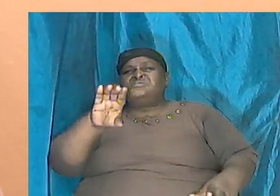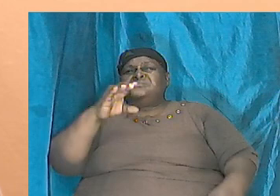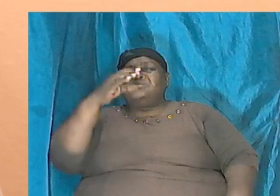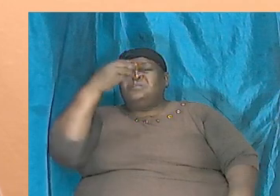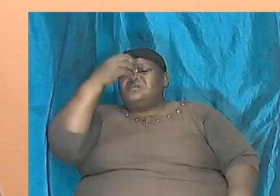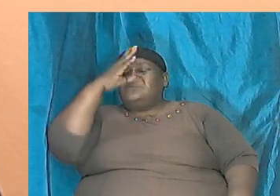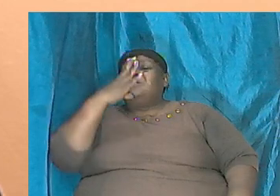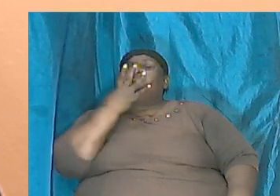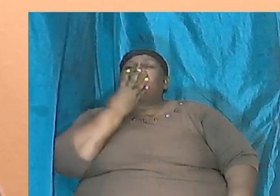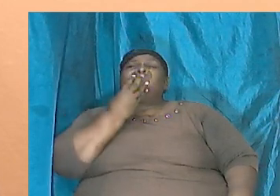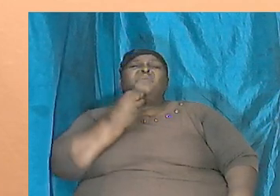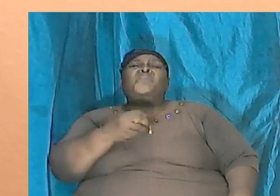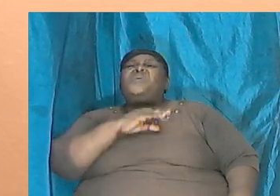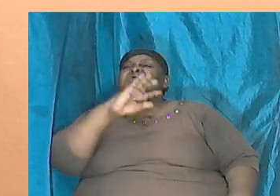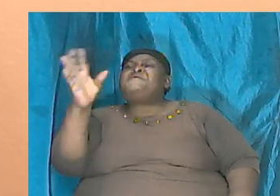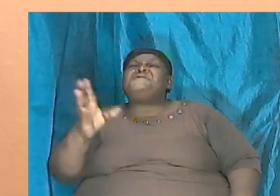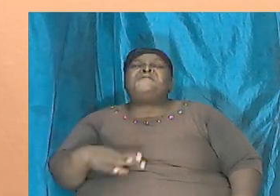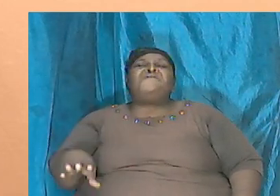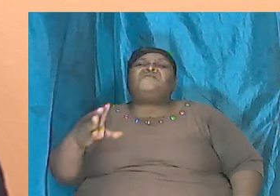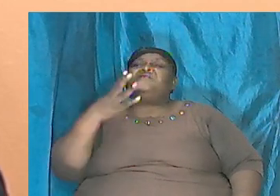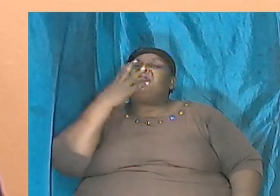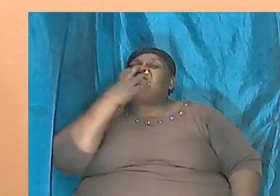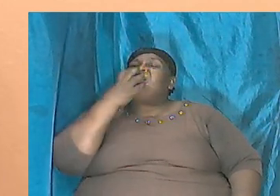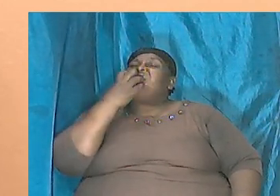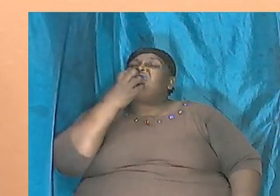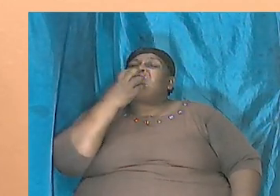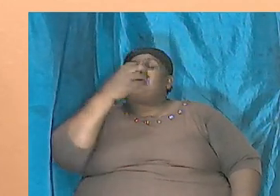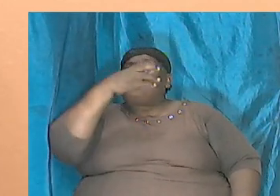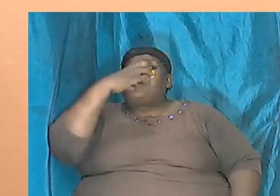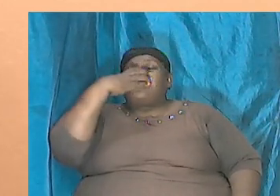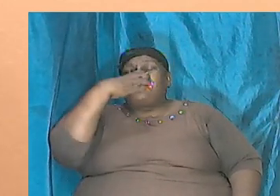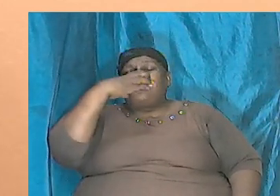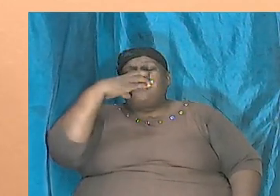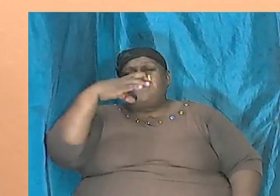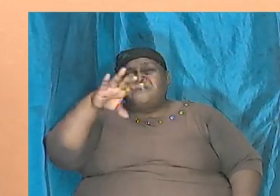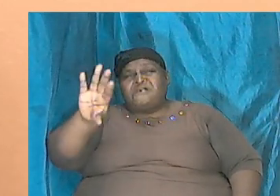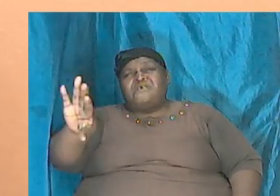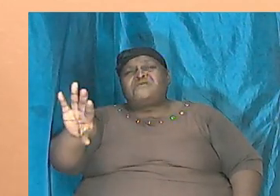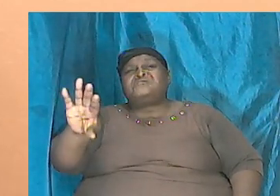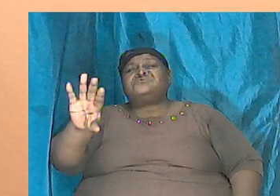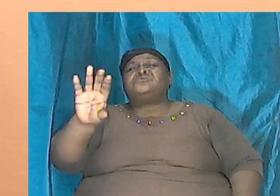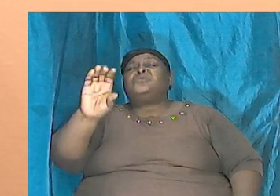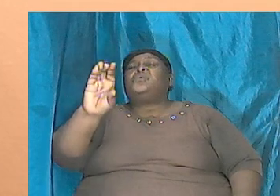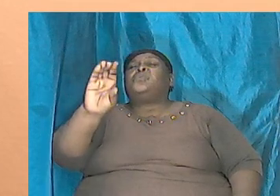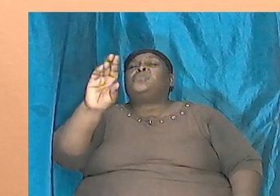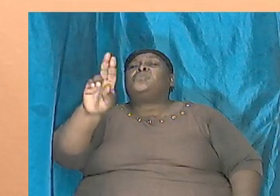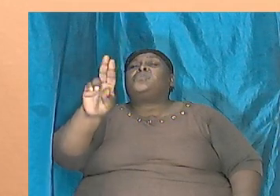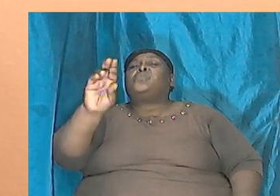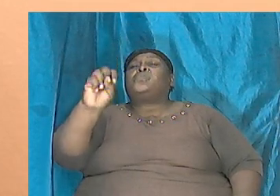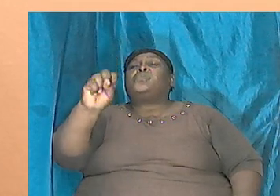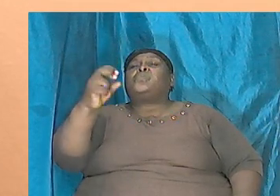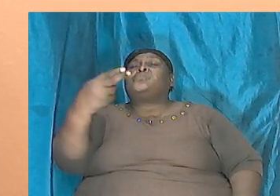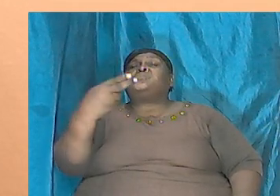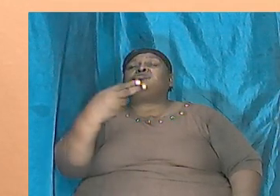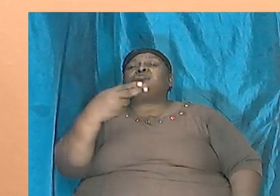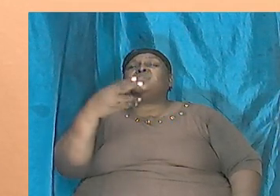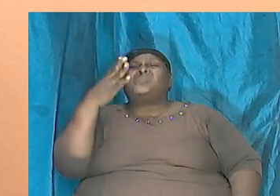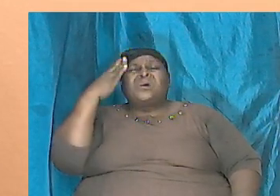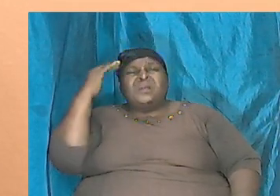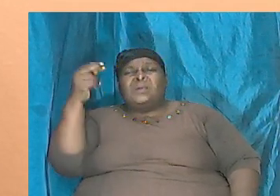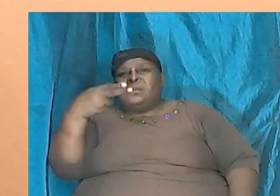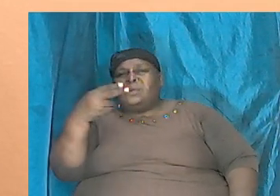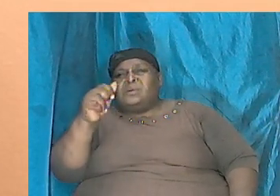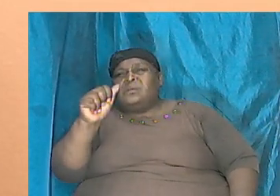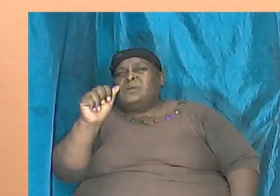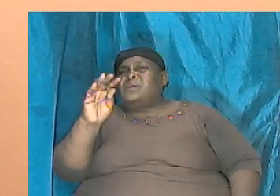Canaan got the curse the question is why was Canaan cursed why not Ham who saw his